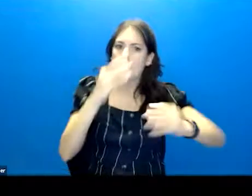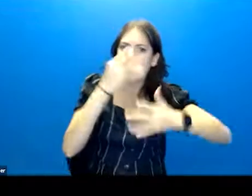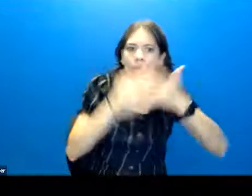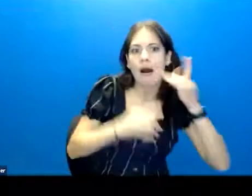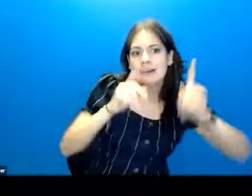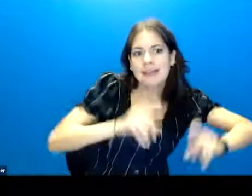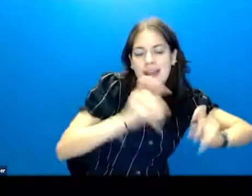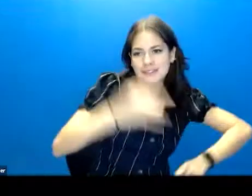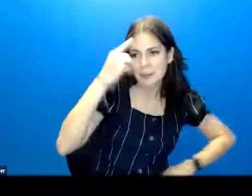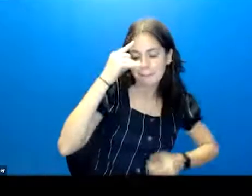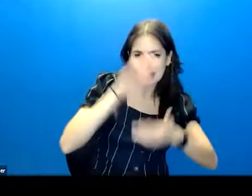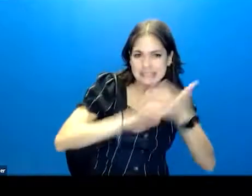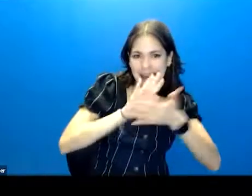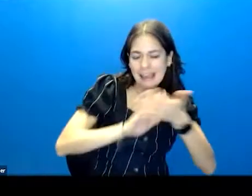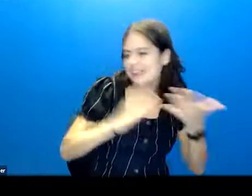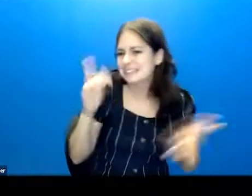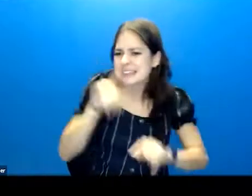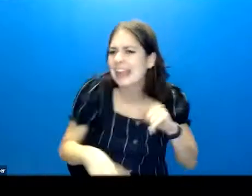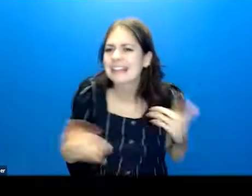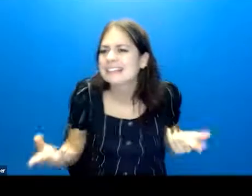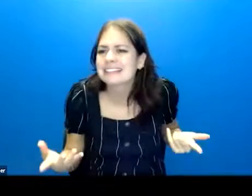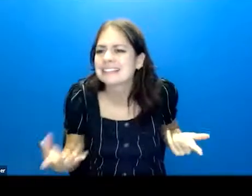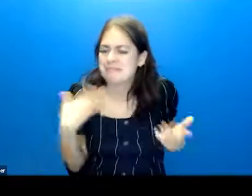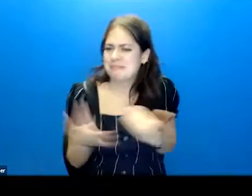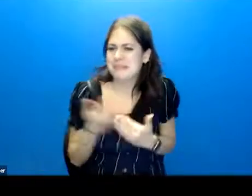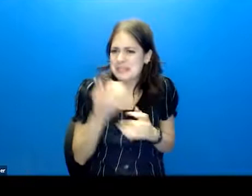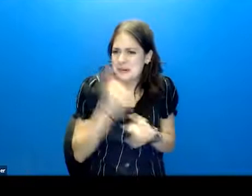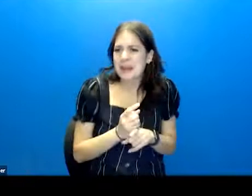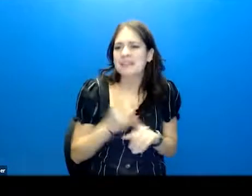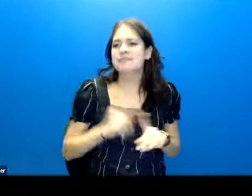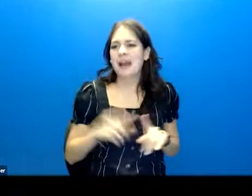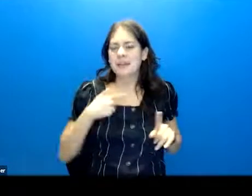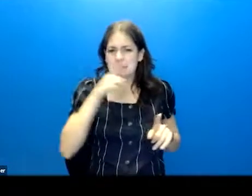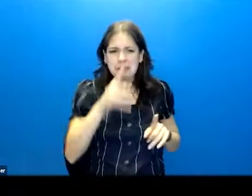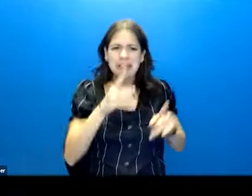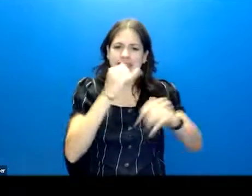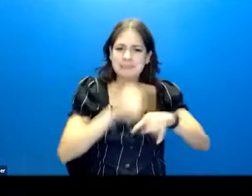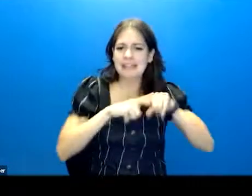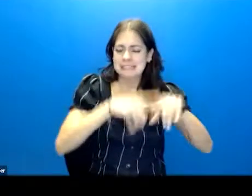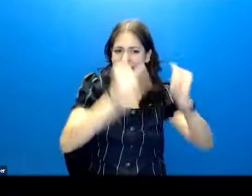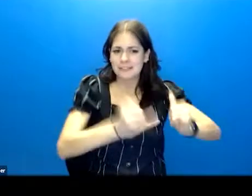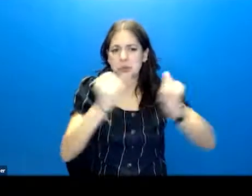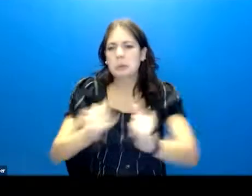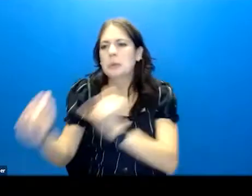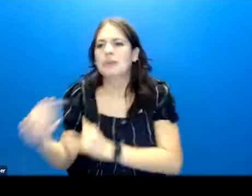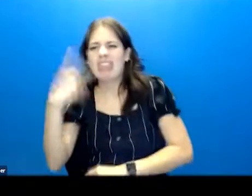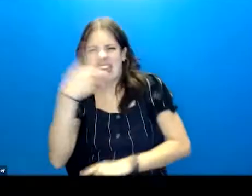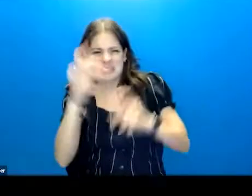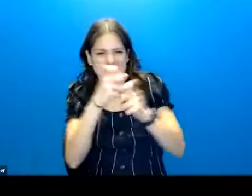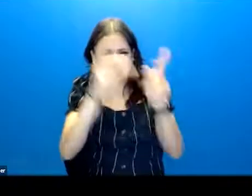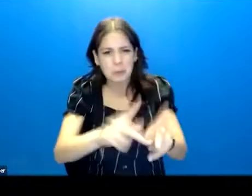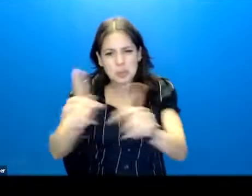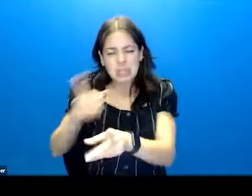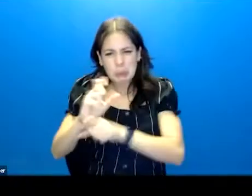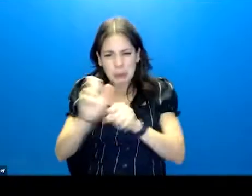or brain scan for it. Make our lives so much easier. It's really individual. It's really individual for that person that you're